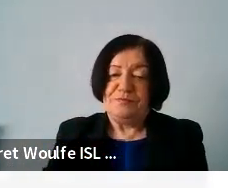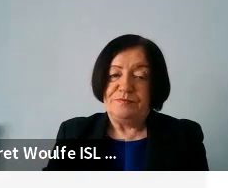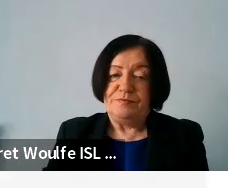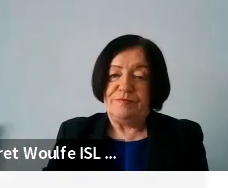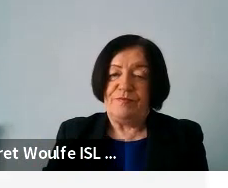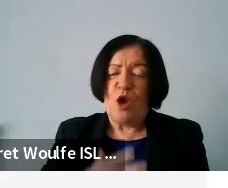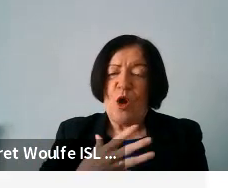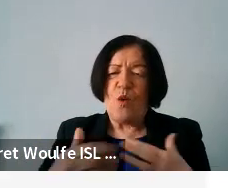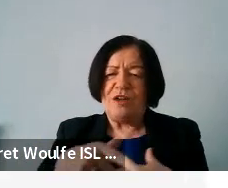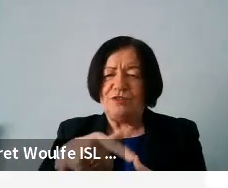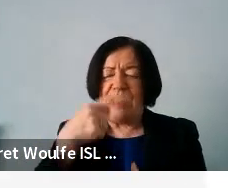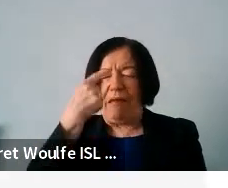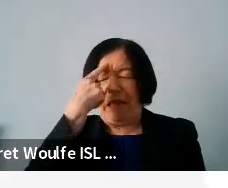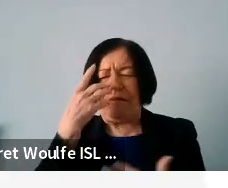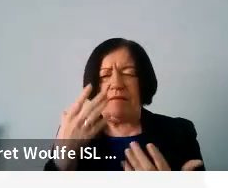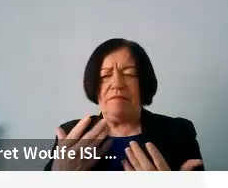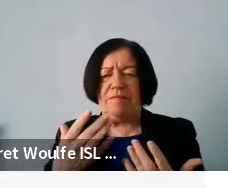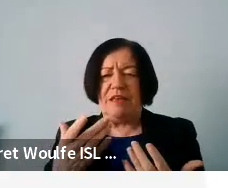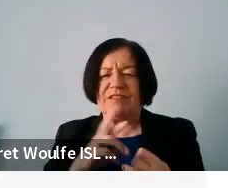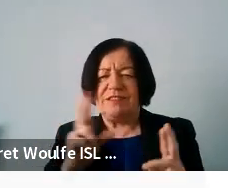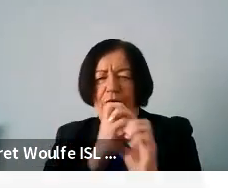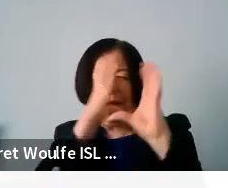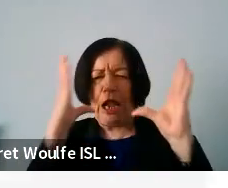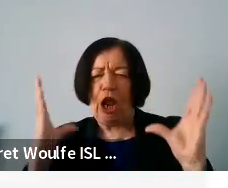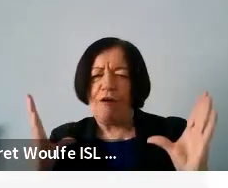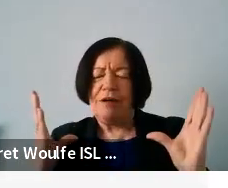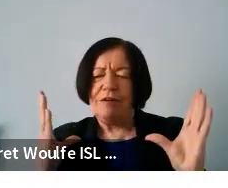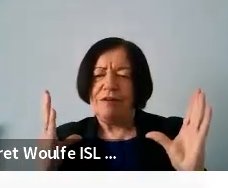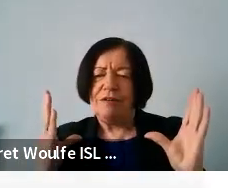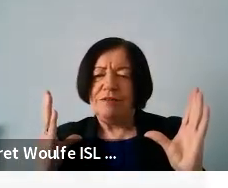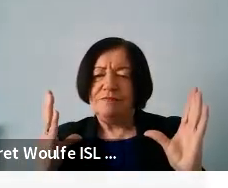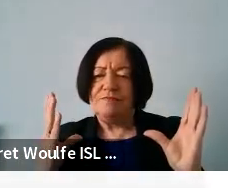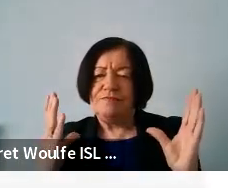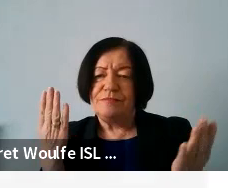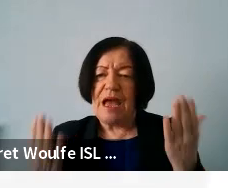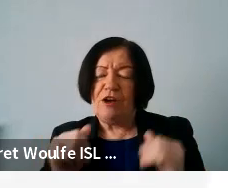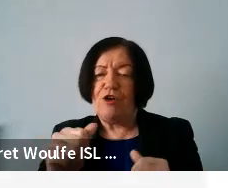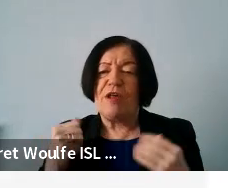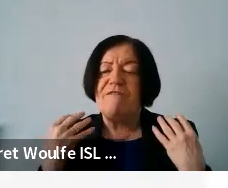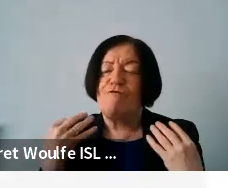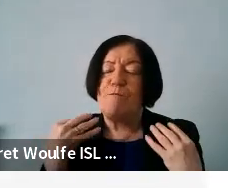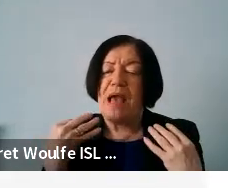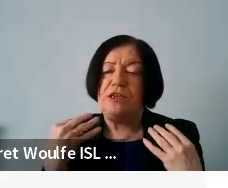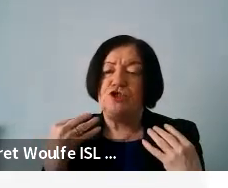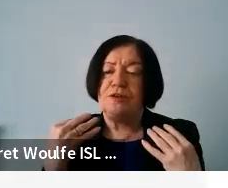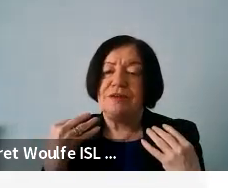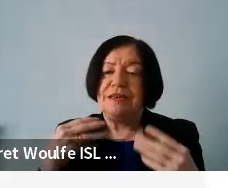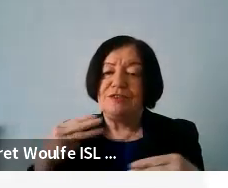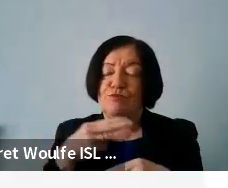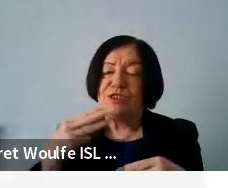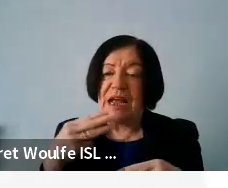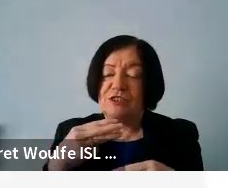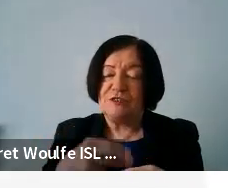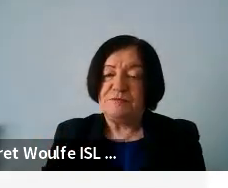What do you do if it is unclear to you how your data data is protected?